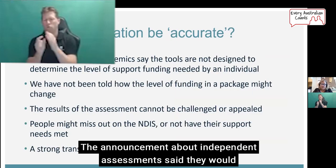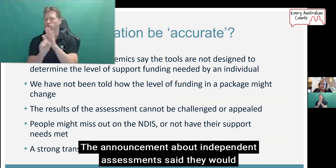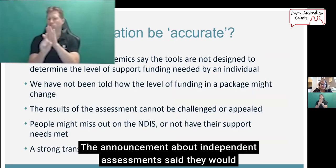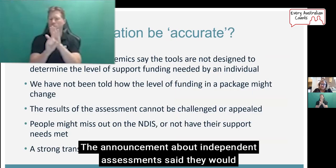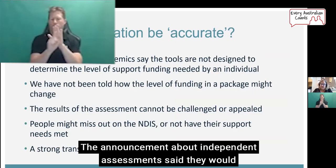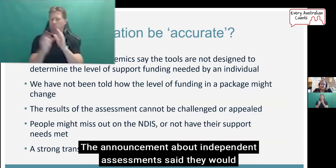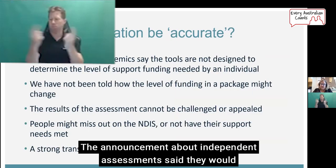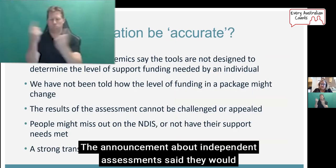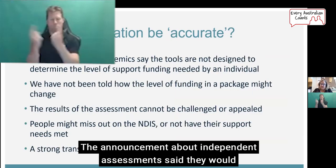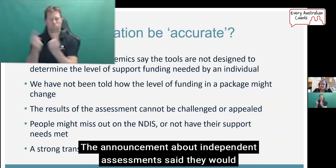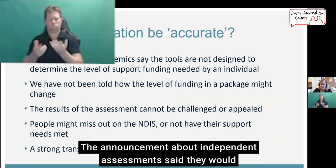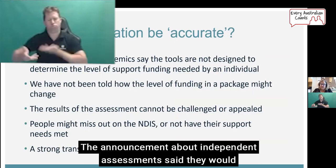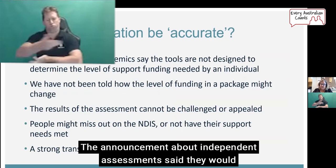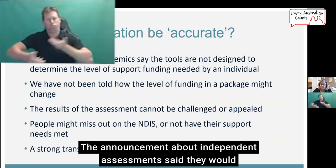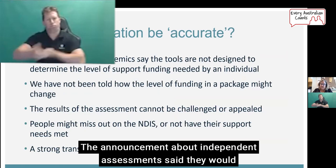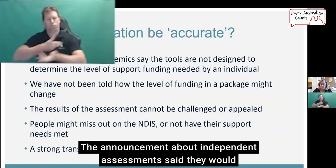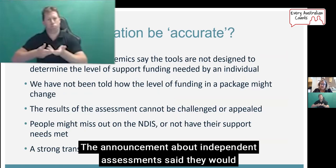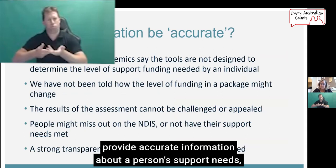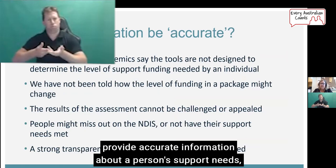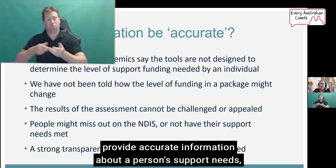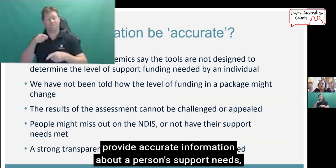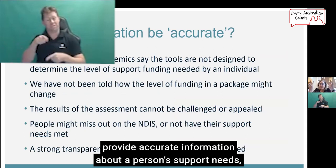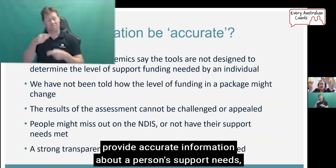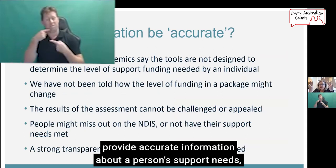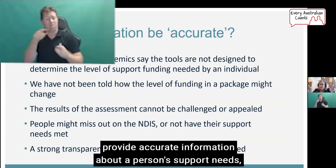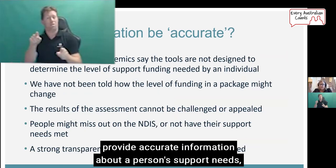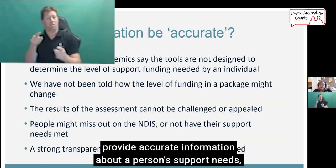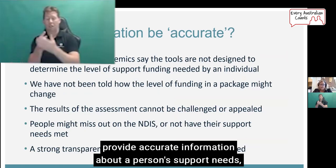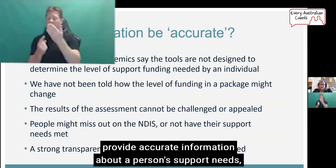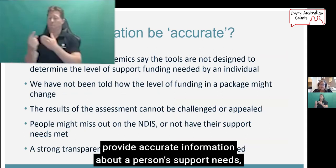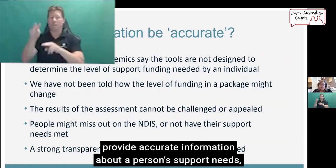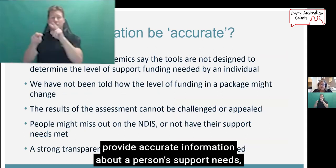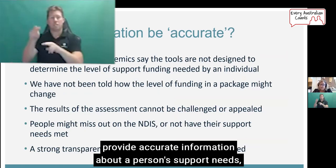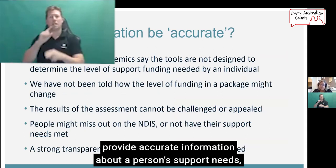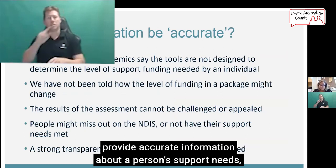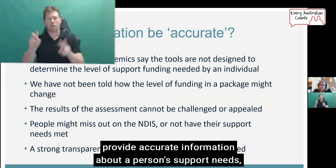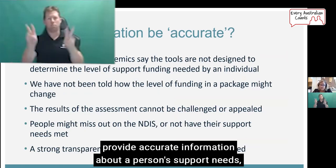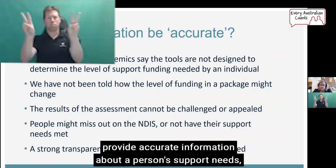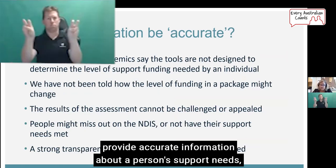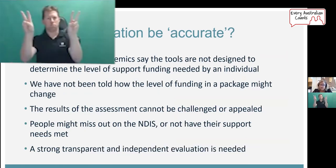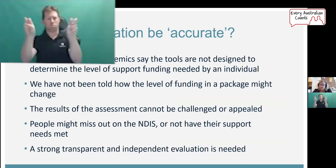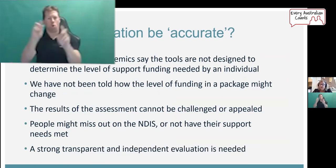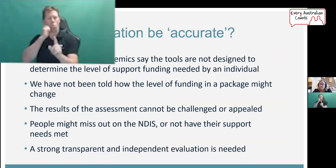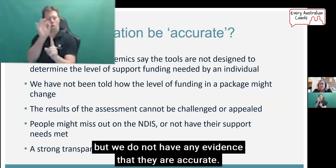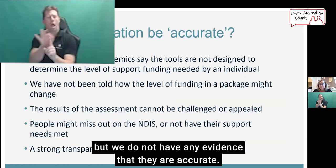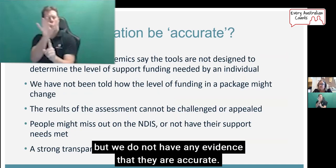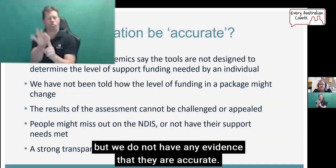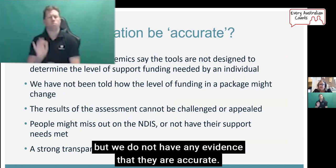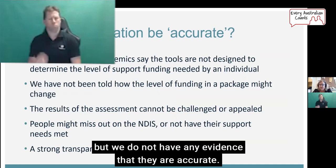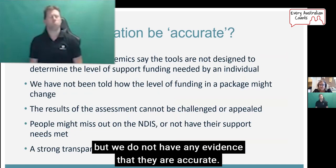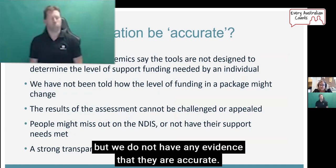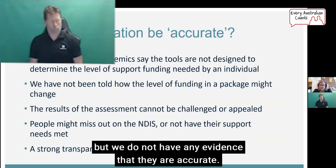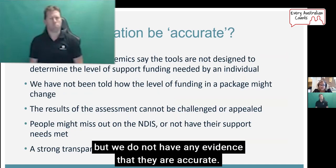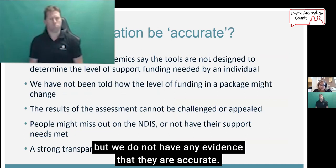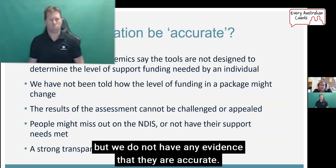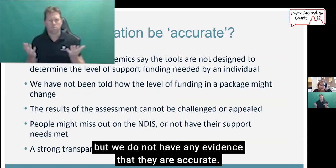The announcement about independent assessments said they would provide accurate information about a person's support needs. But we do not have